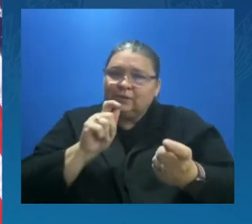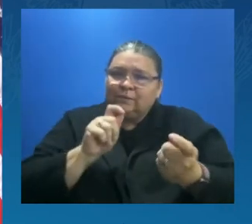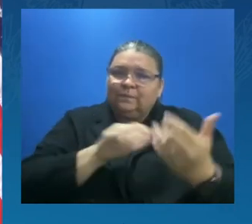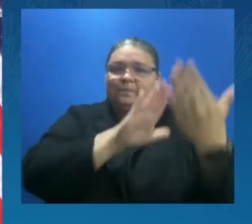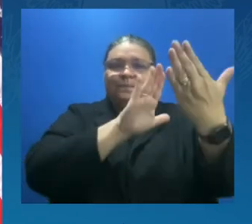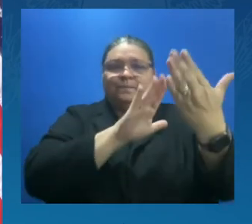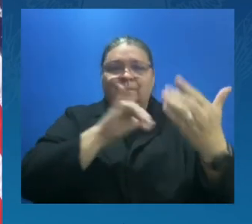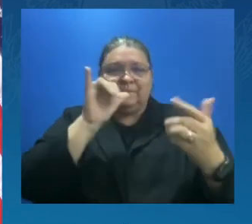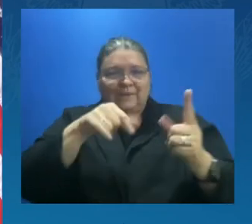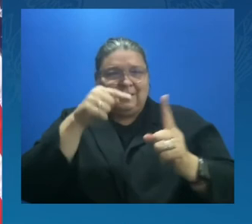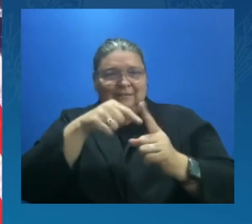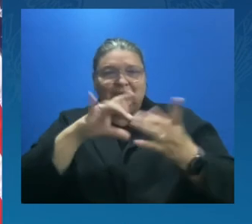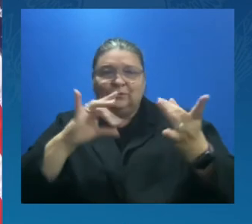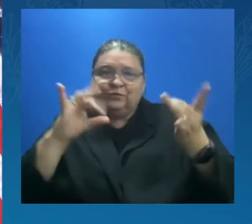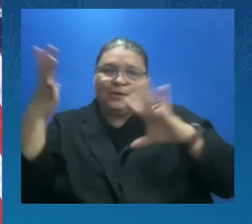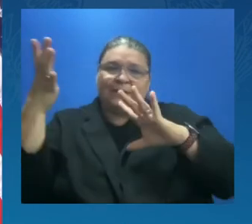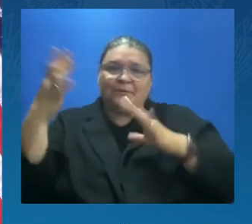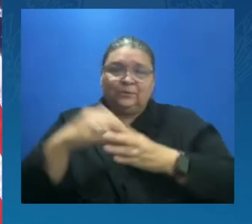pass it immediately.